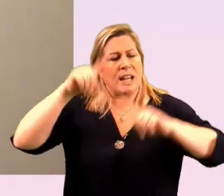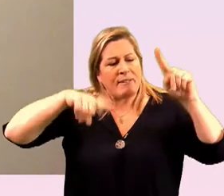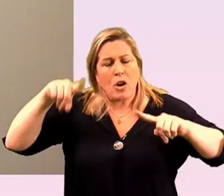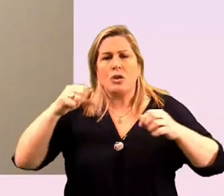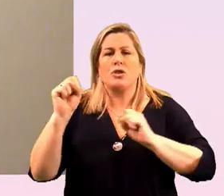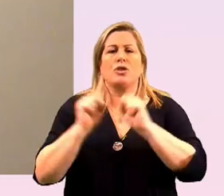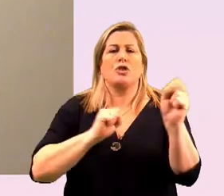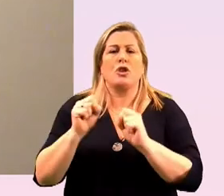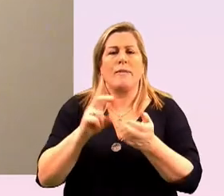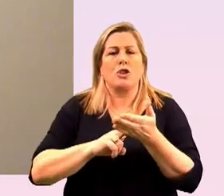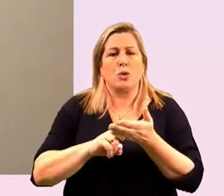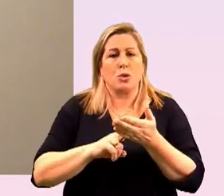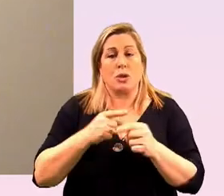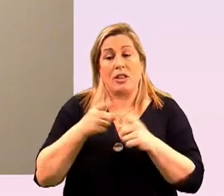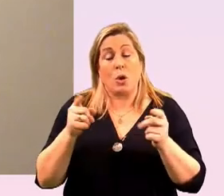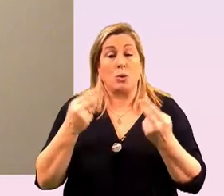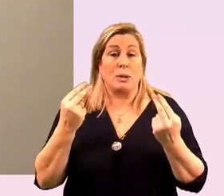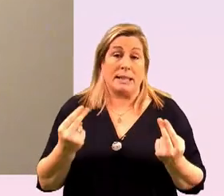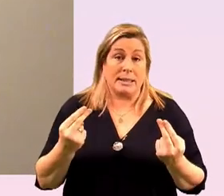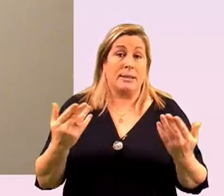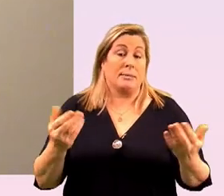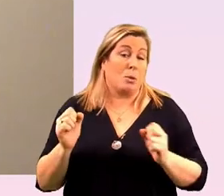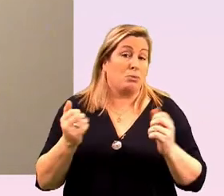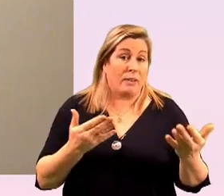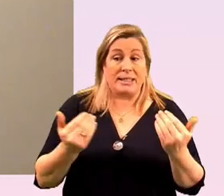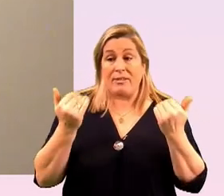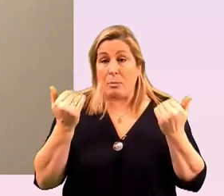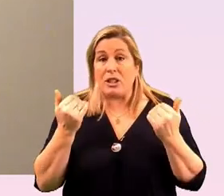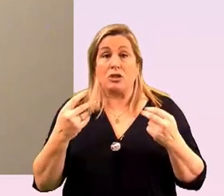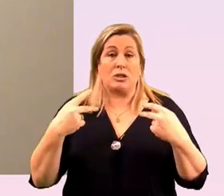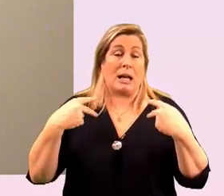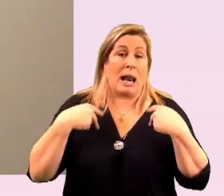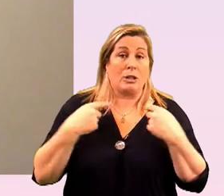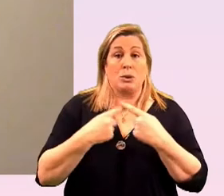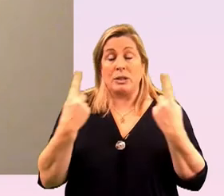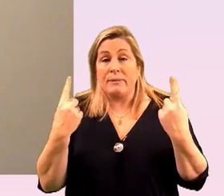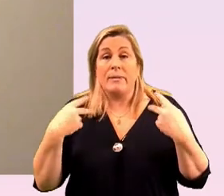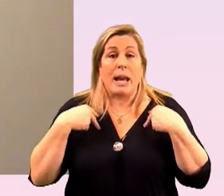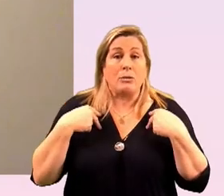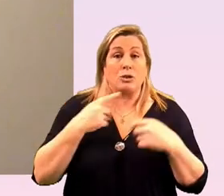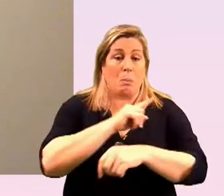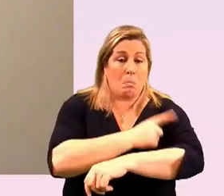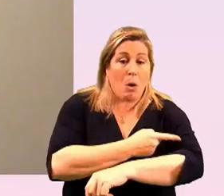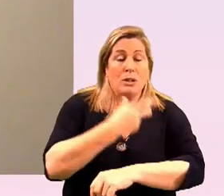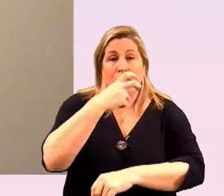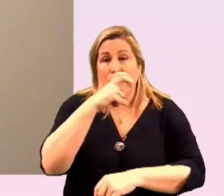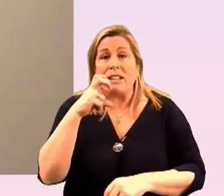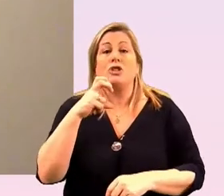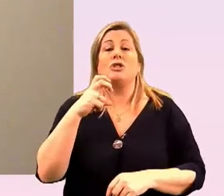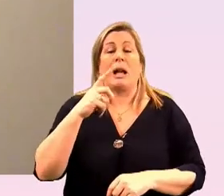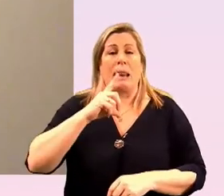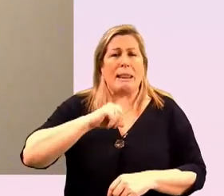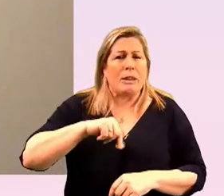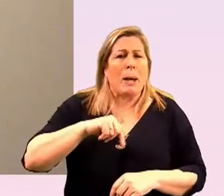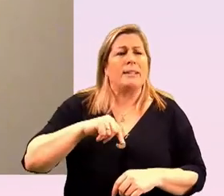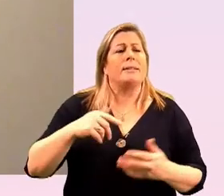users and those who need it so providing information languages uh polish french and lithuania and over